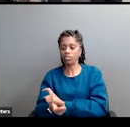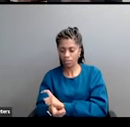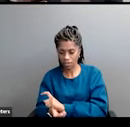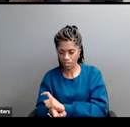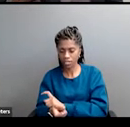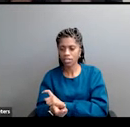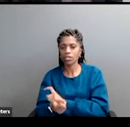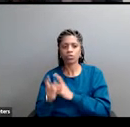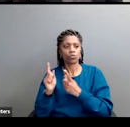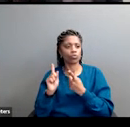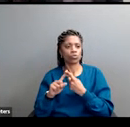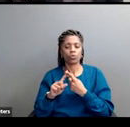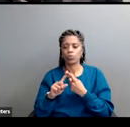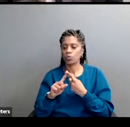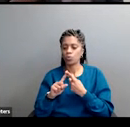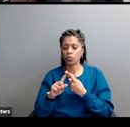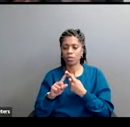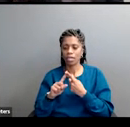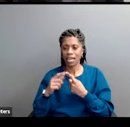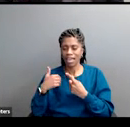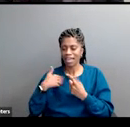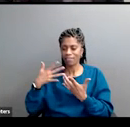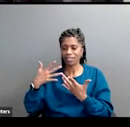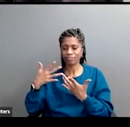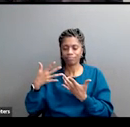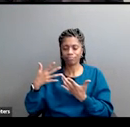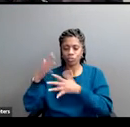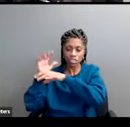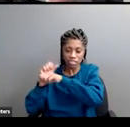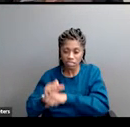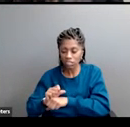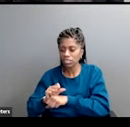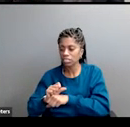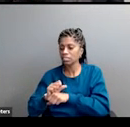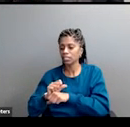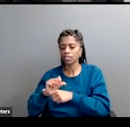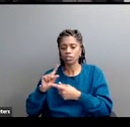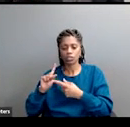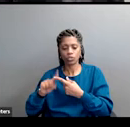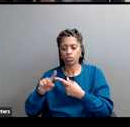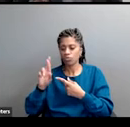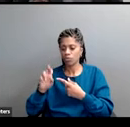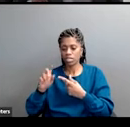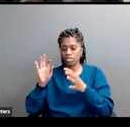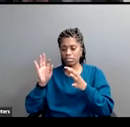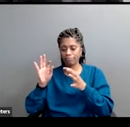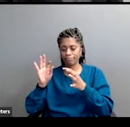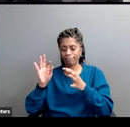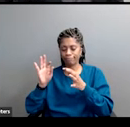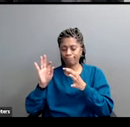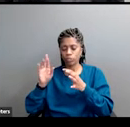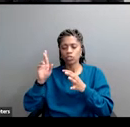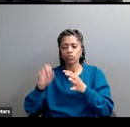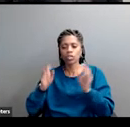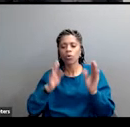to trash social institutions to trash traditions to completely rearrange uh social